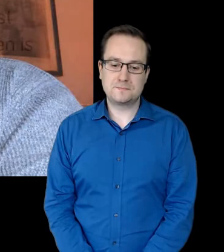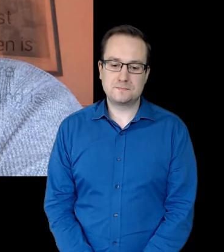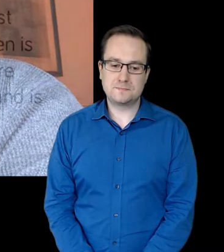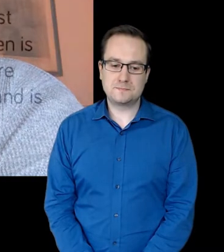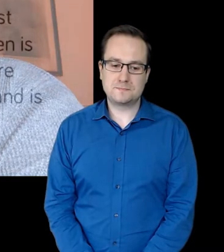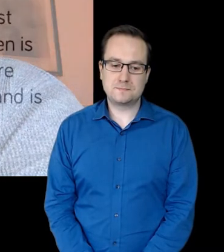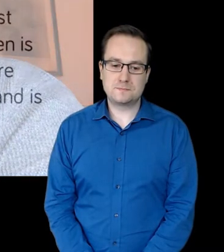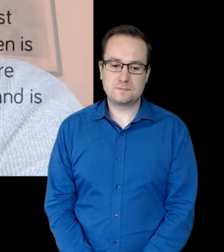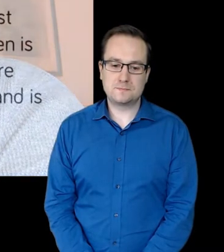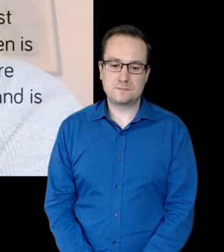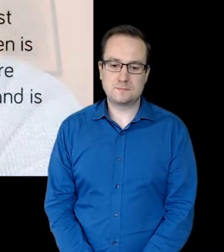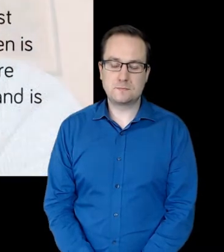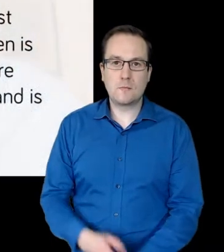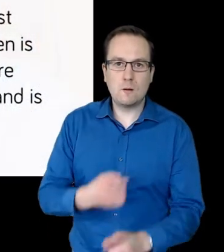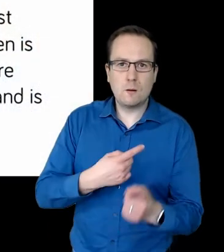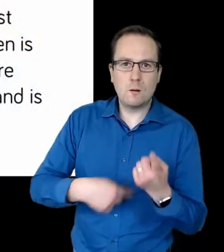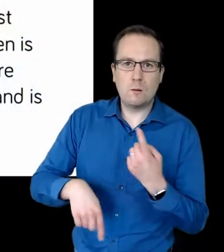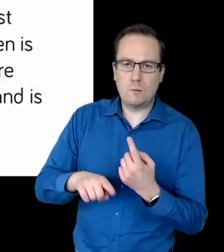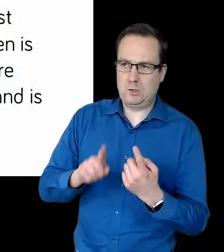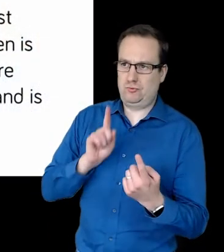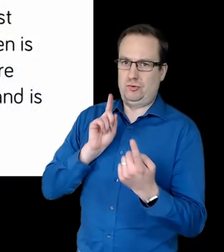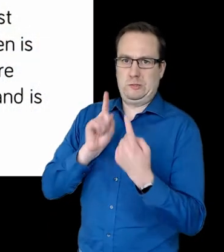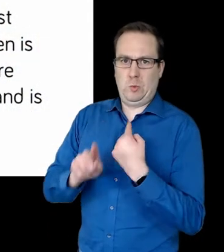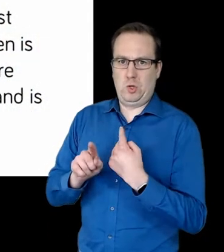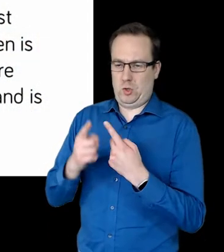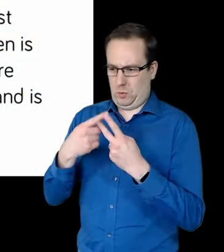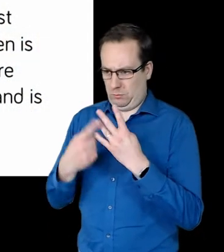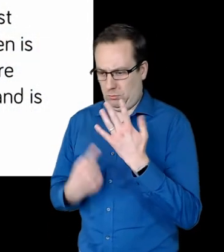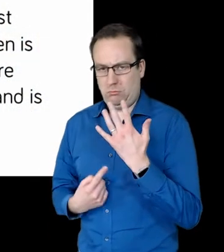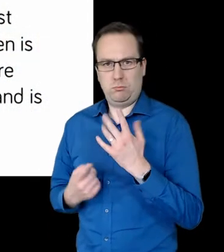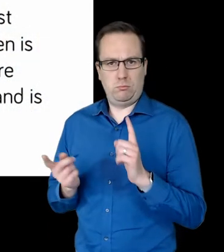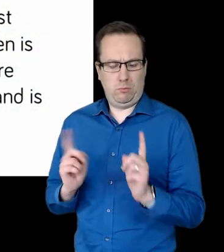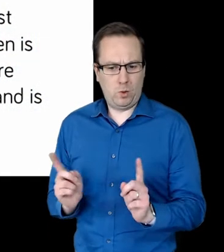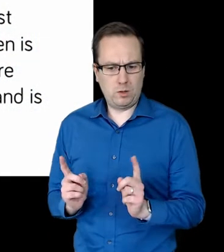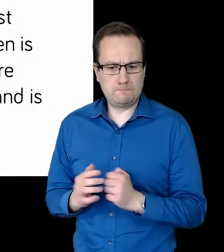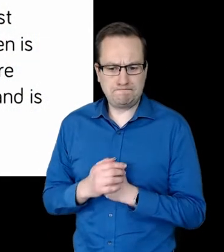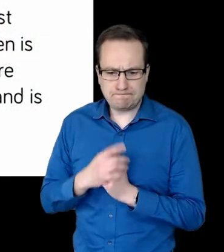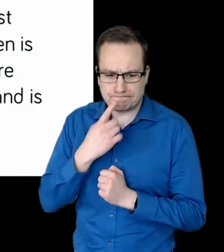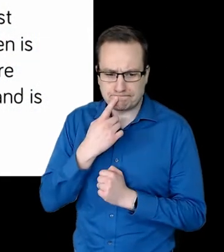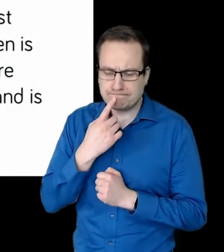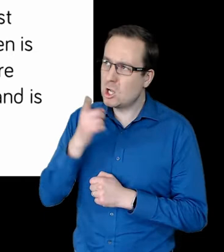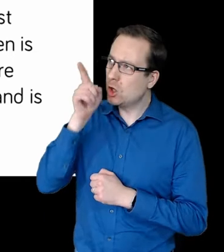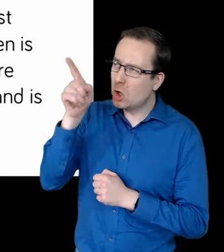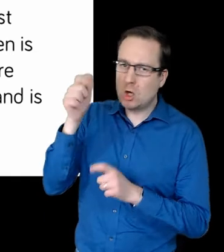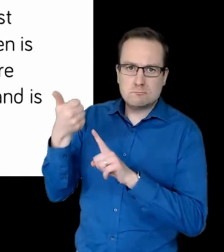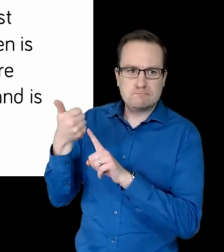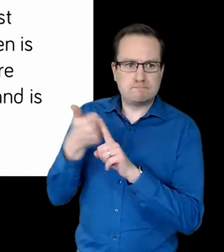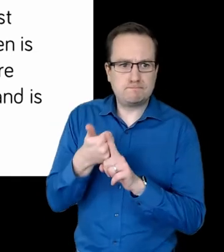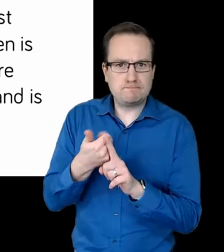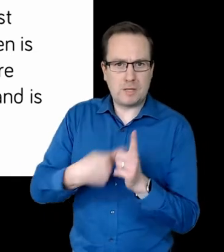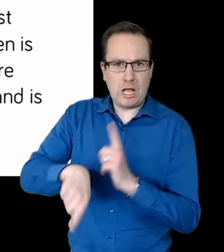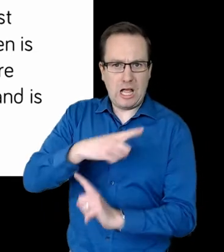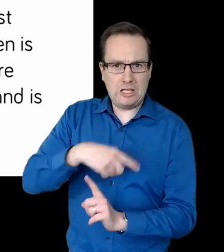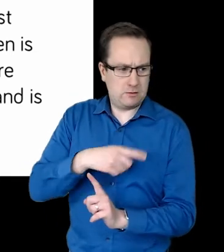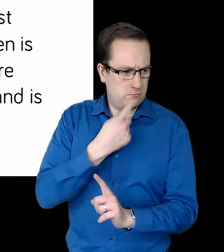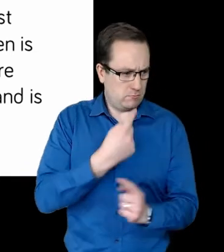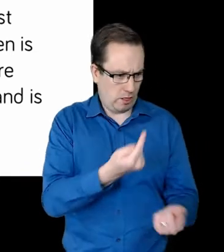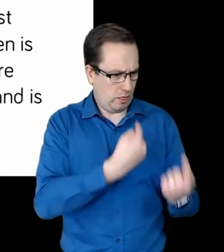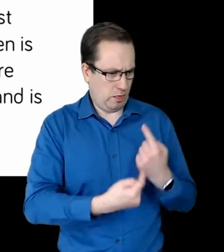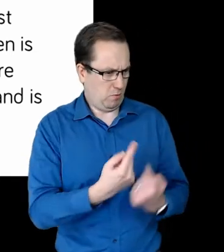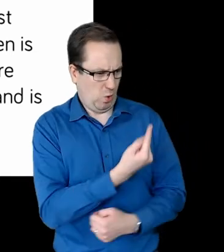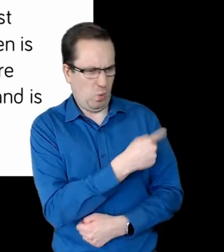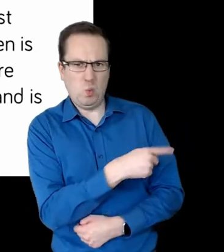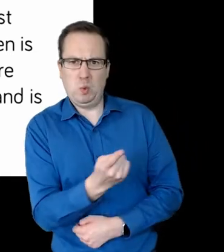What then shall we say in response to these things? If God is for us, who can be against us?